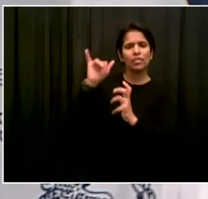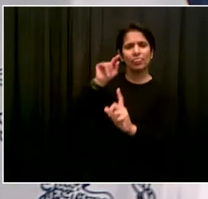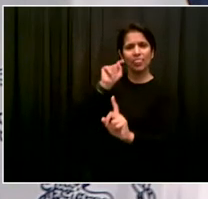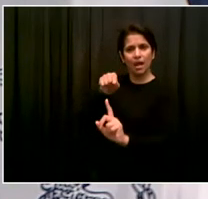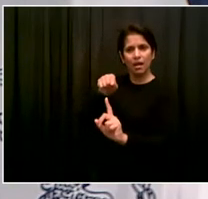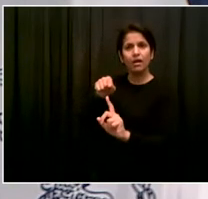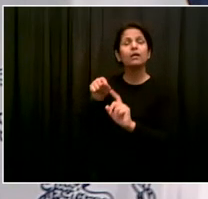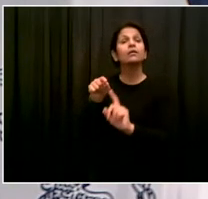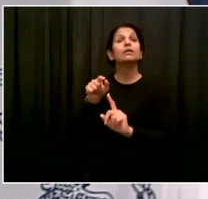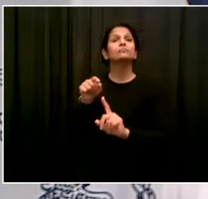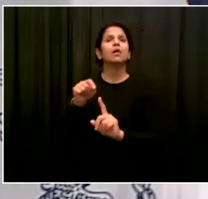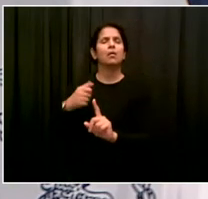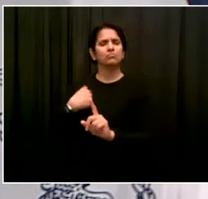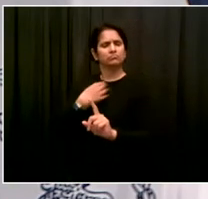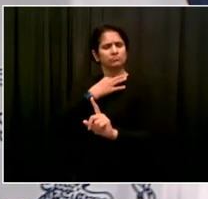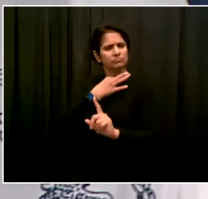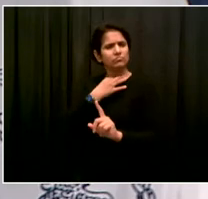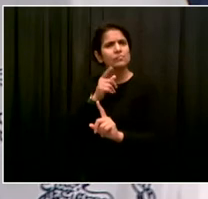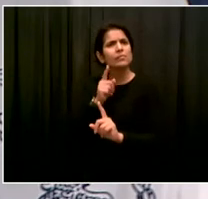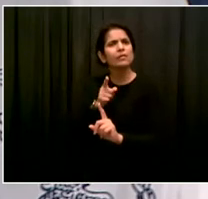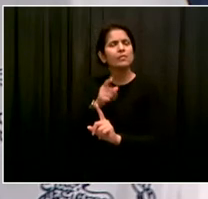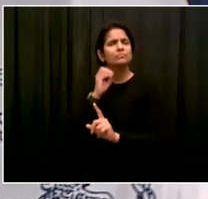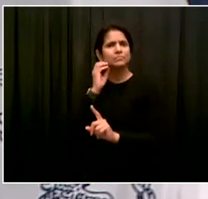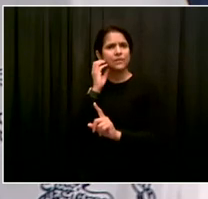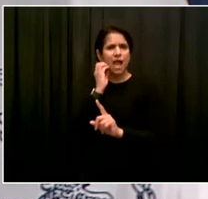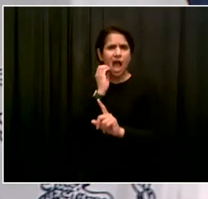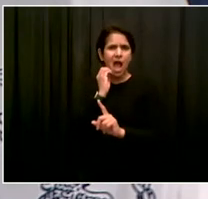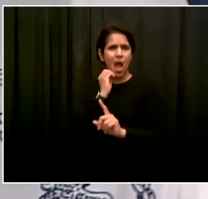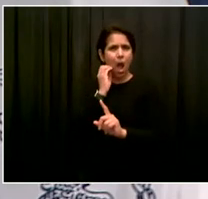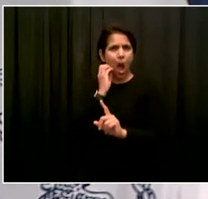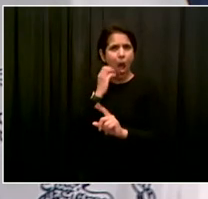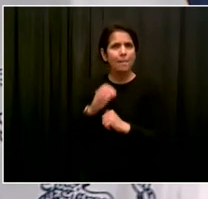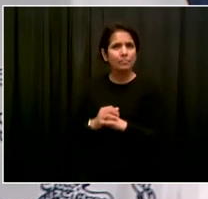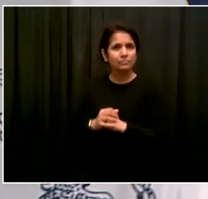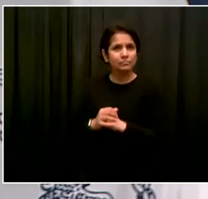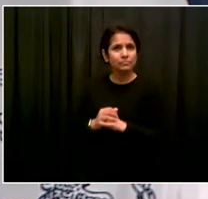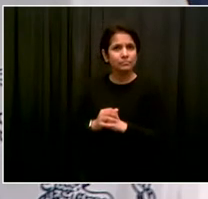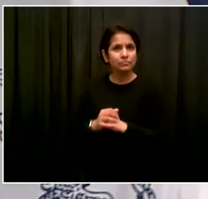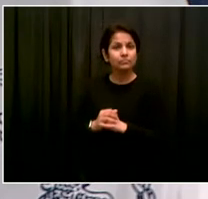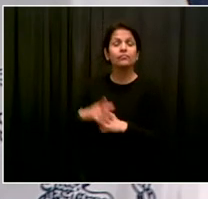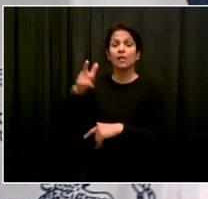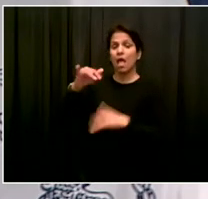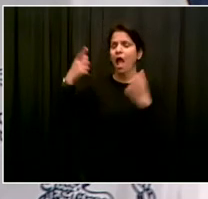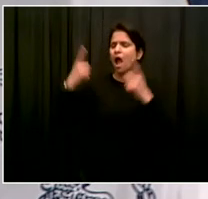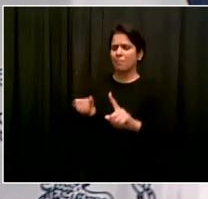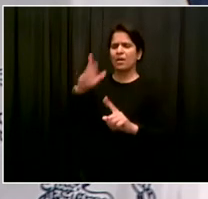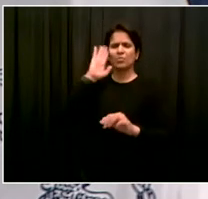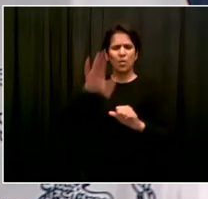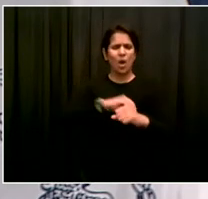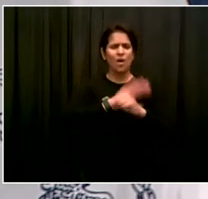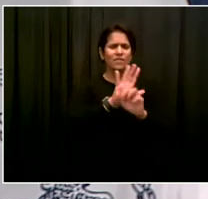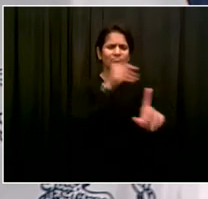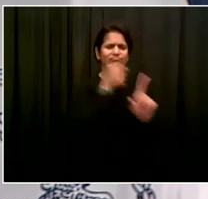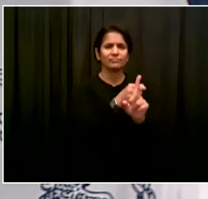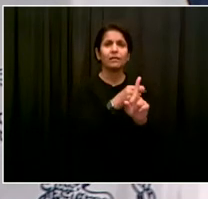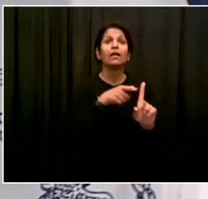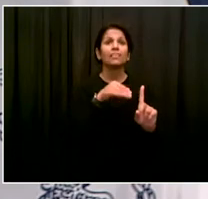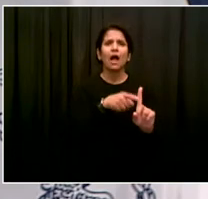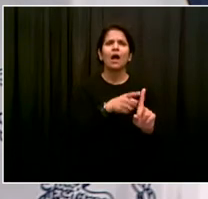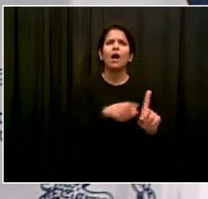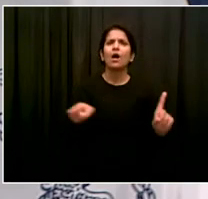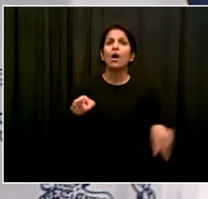I know a lot of the students, because of COVID, they've lost their seats to do this work learning, and especially for summer employment. So, is there any update or guidance